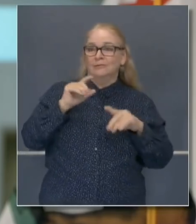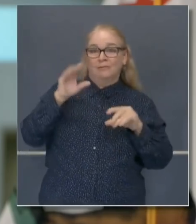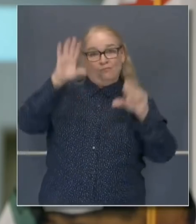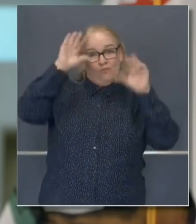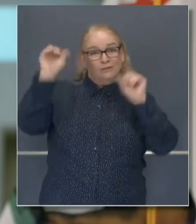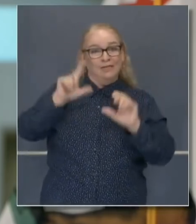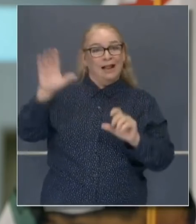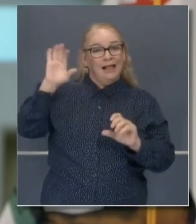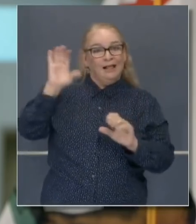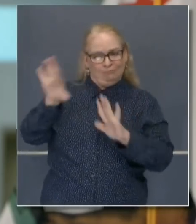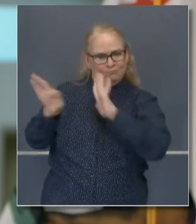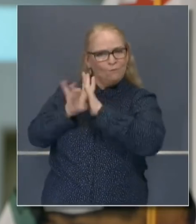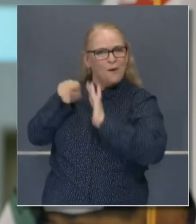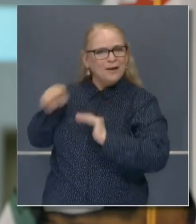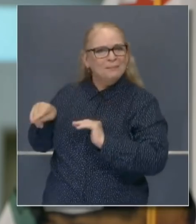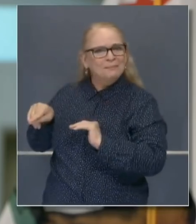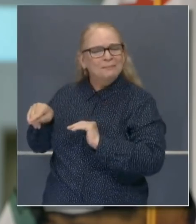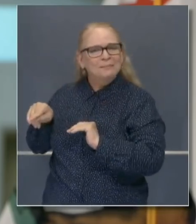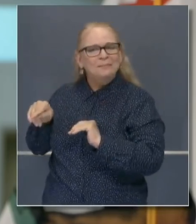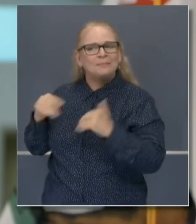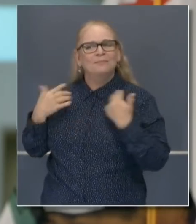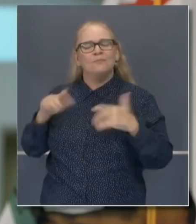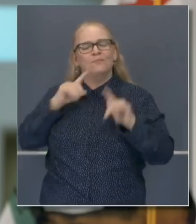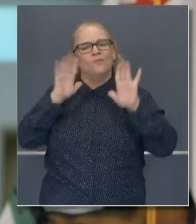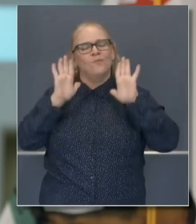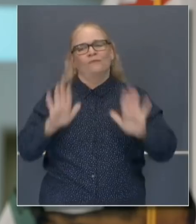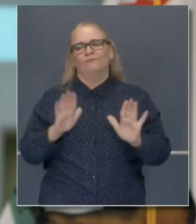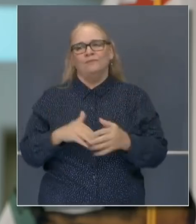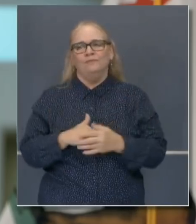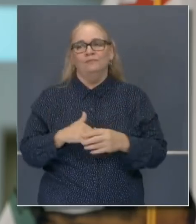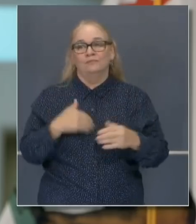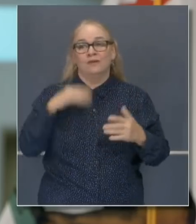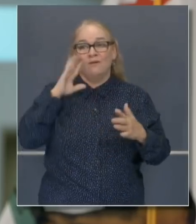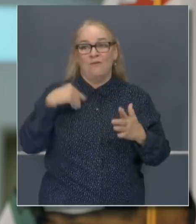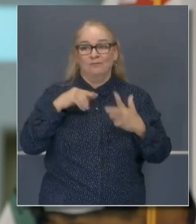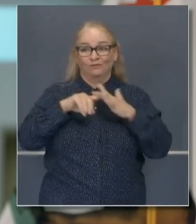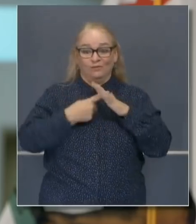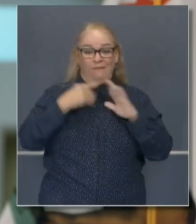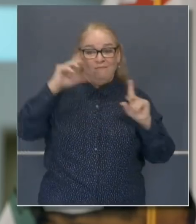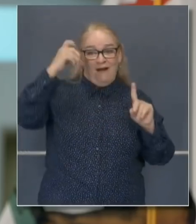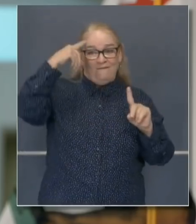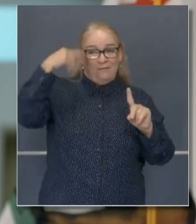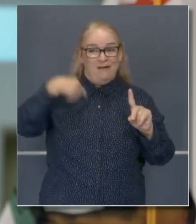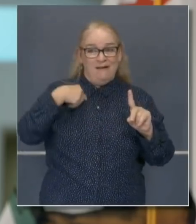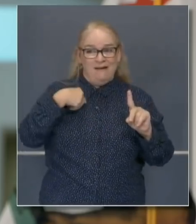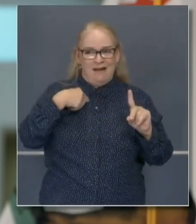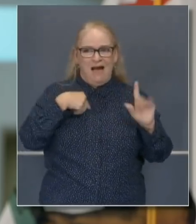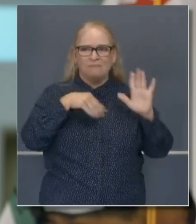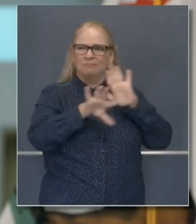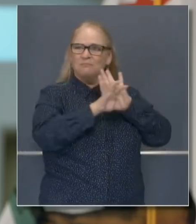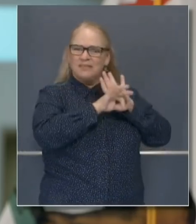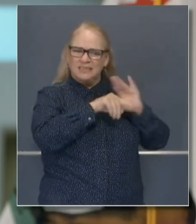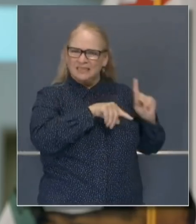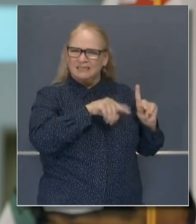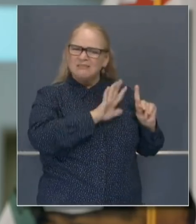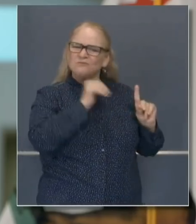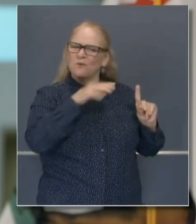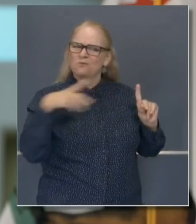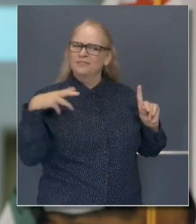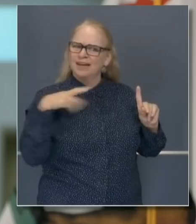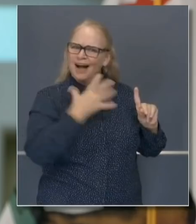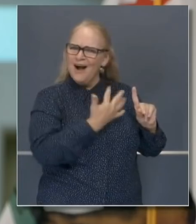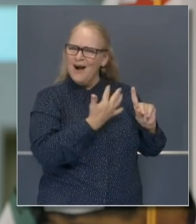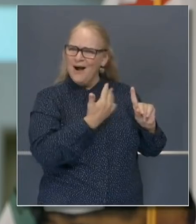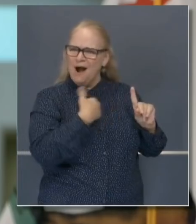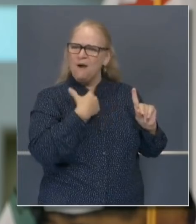to lure him out of a well-deserved retirement at the beginning of my administration to serve as judicial appointments secretary, where he's helped me